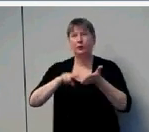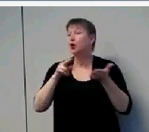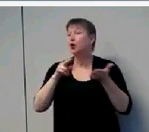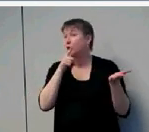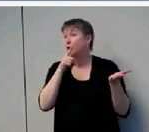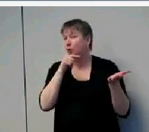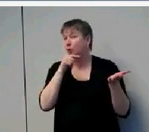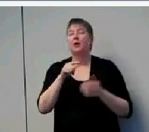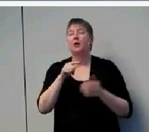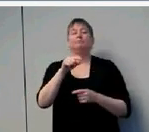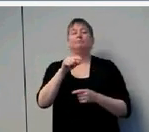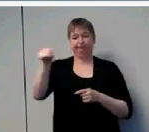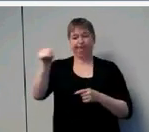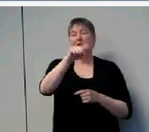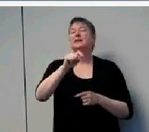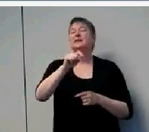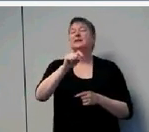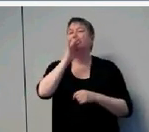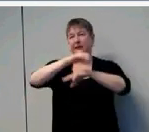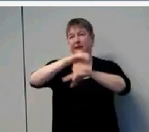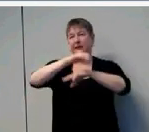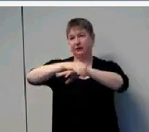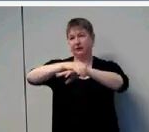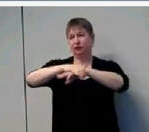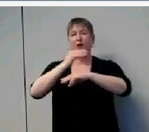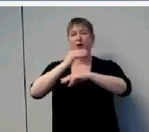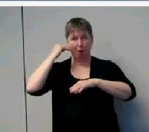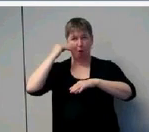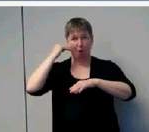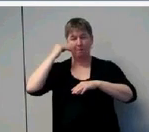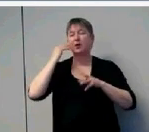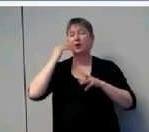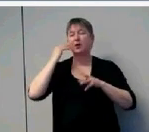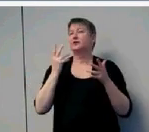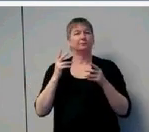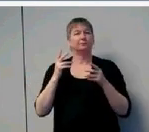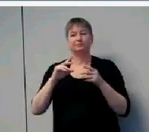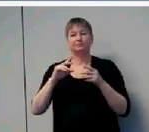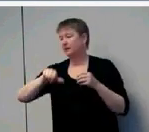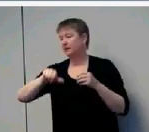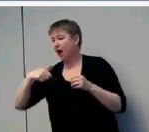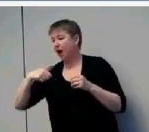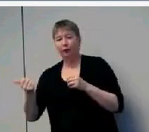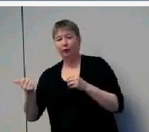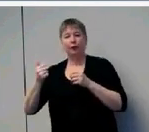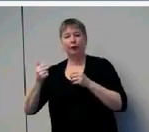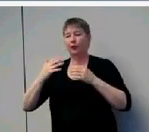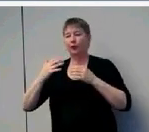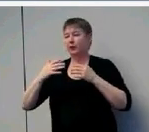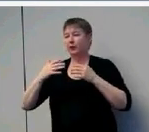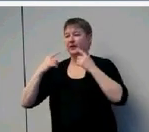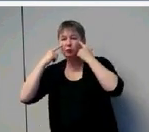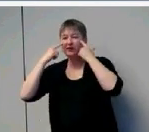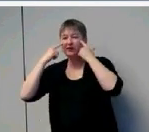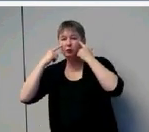These children had no significant secondary cognitive motor or visual delays, actually.